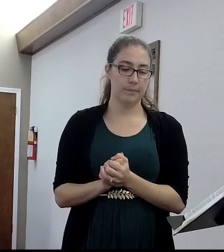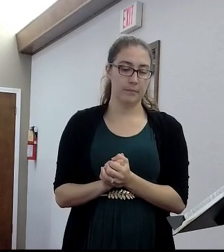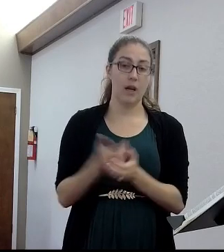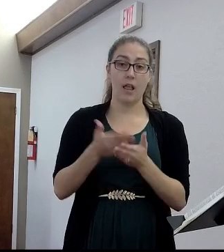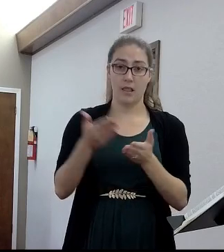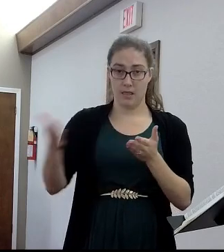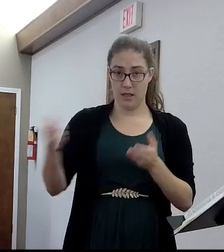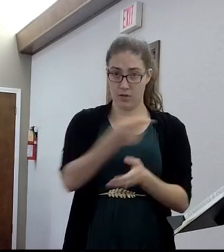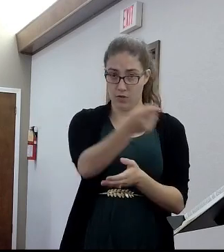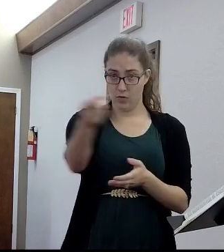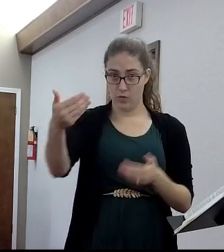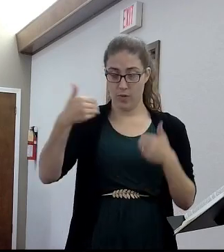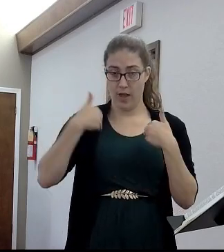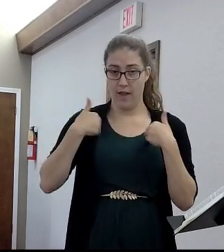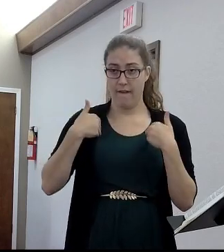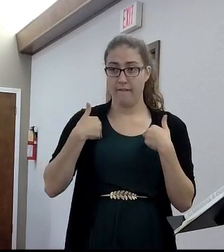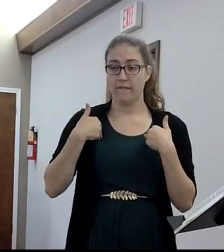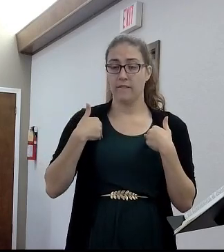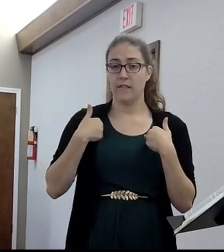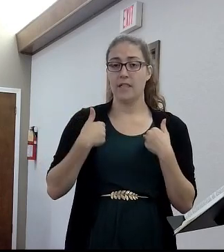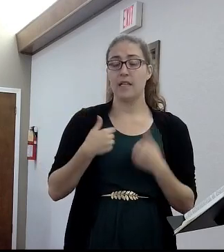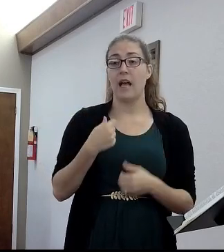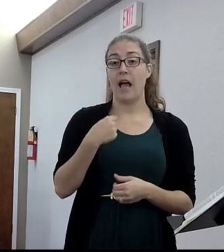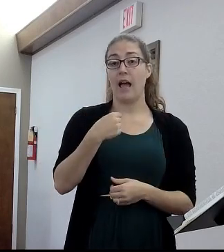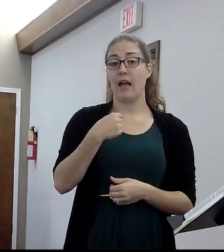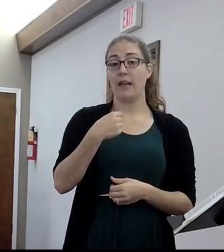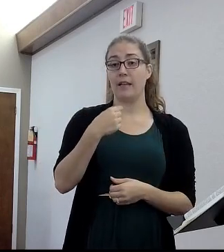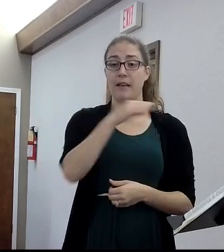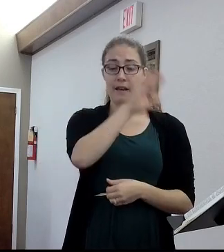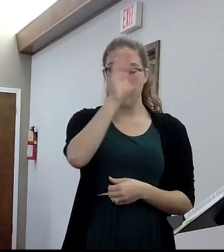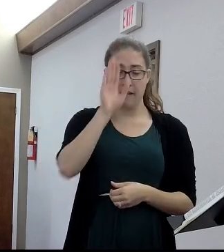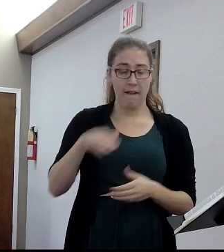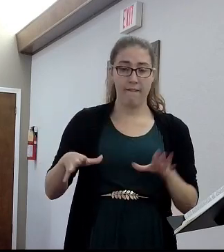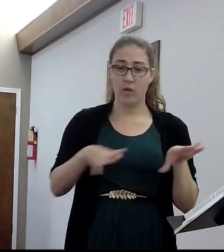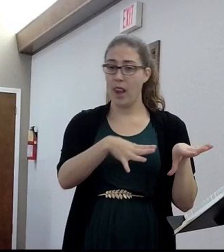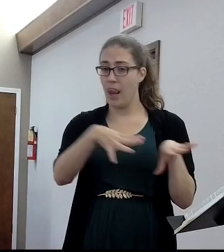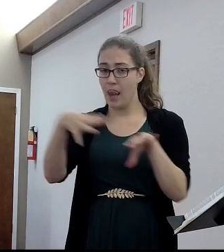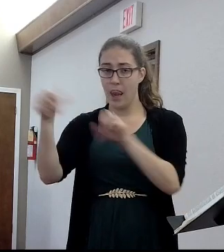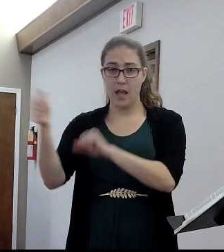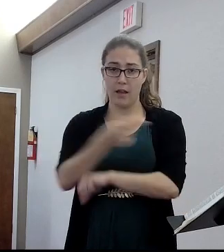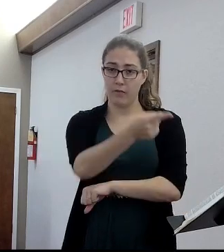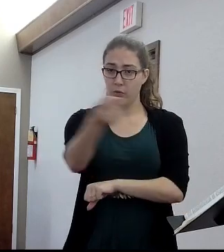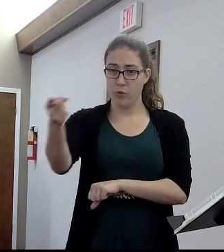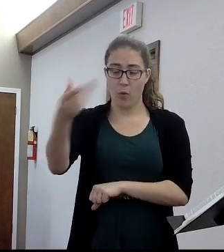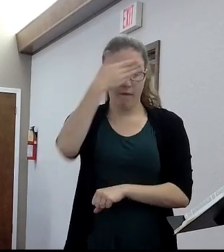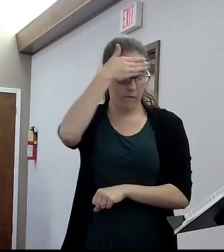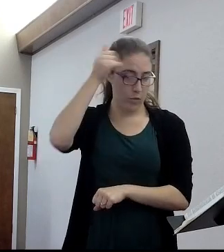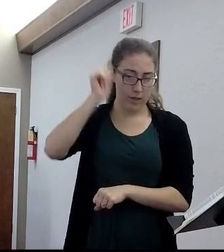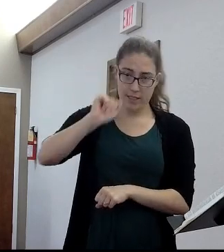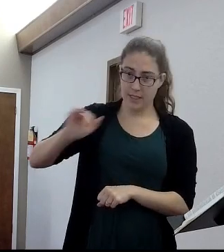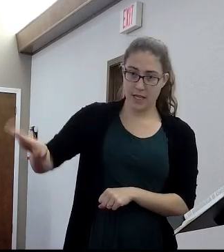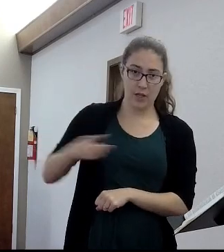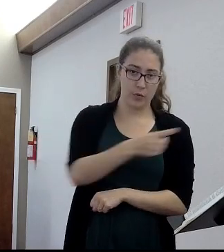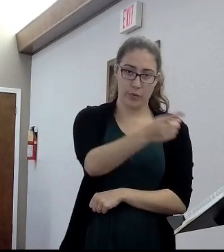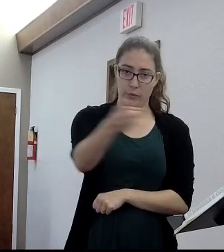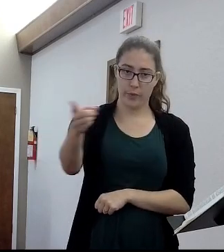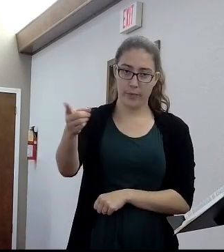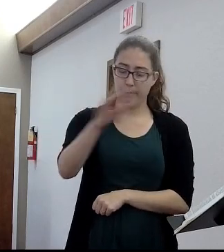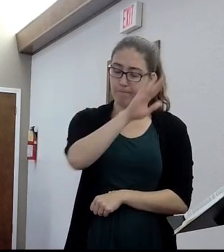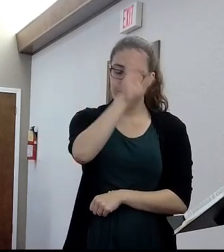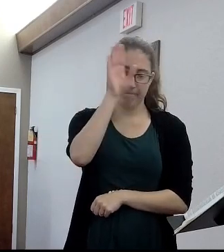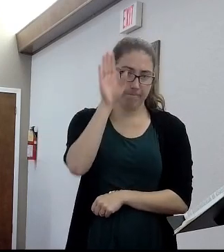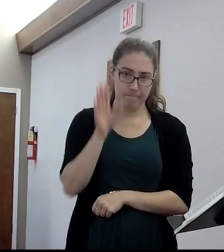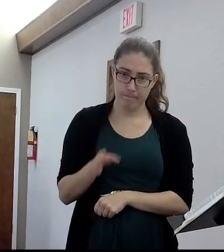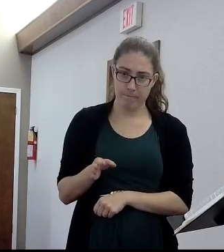have. For you have said, I will never leave thee, nor forsake thee. And then verse six goes along with it, even though it's